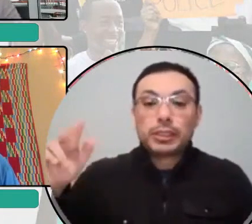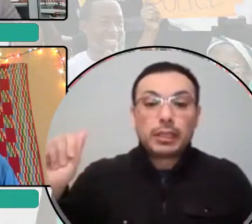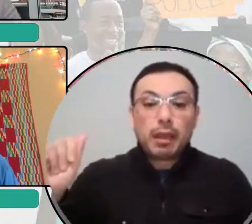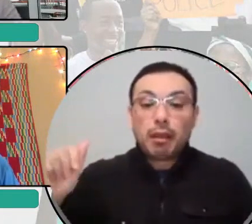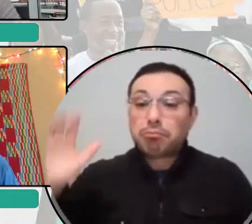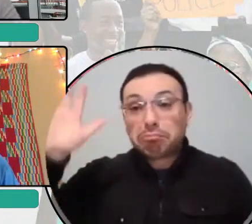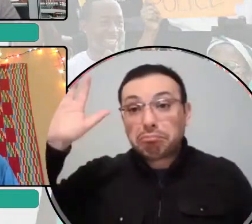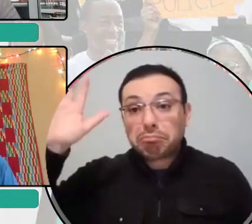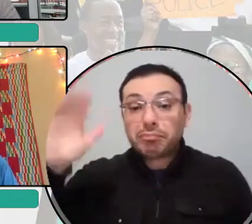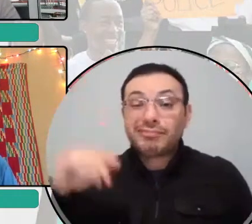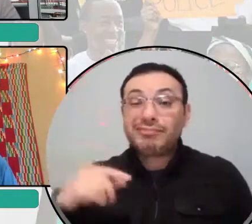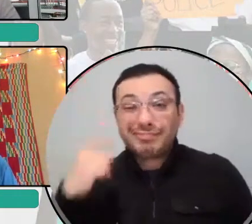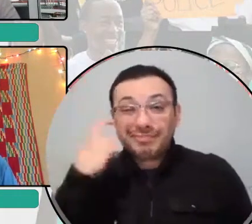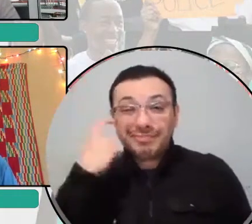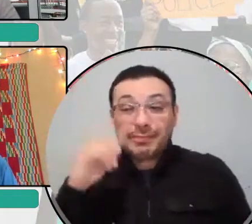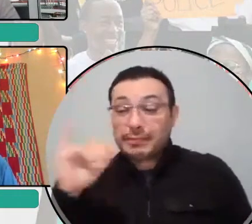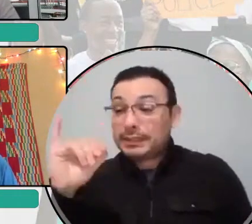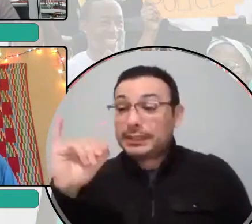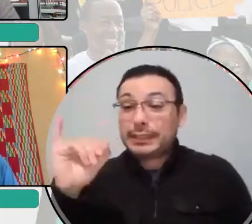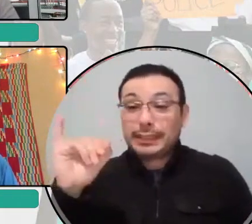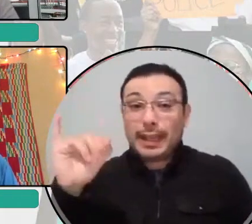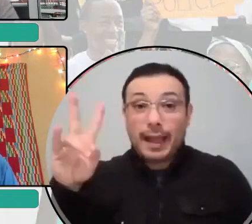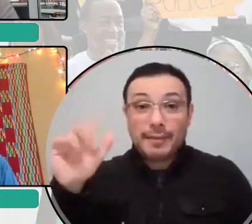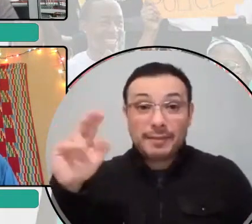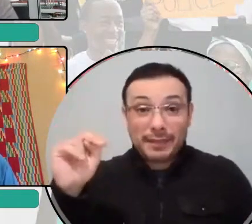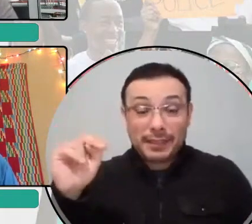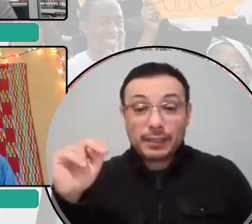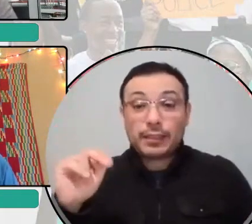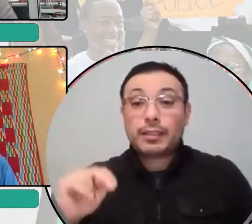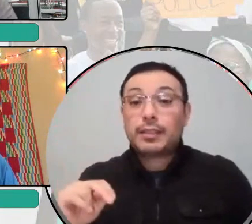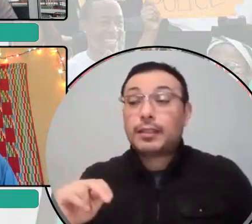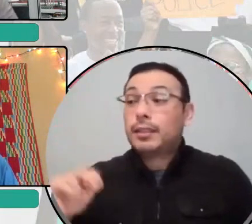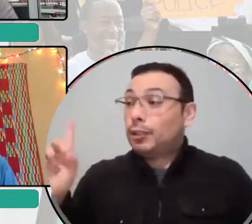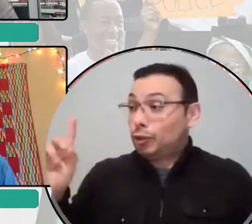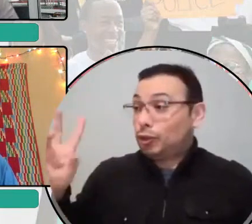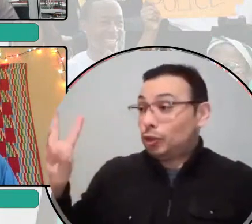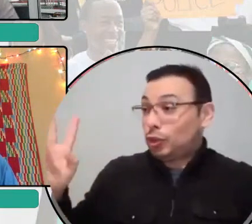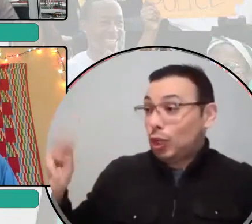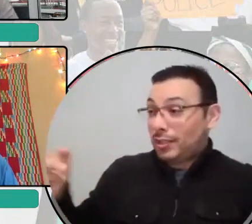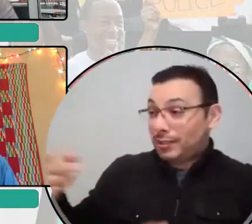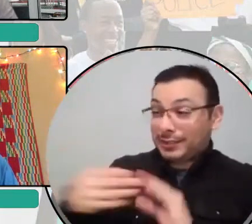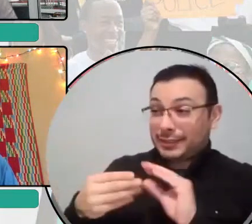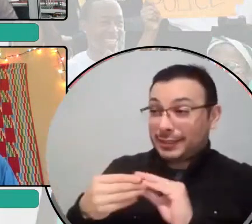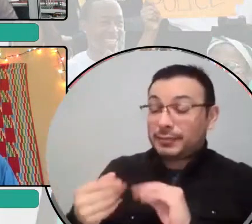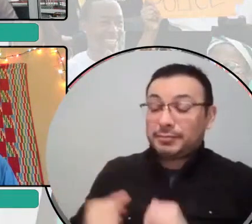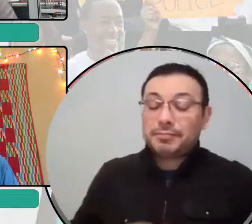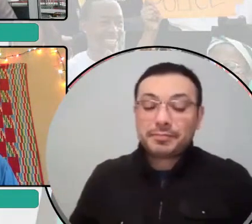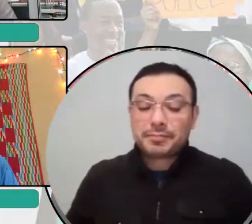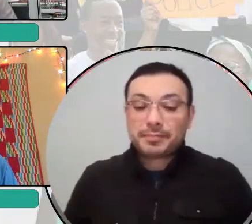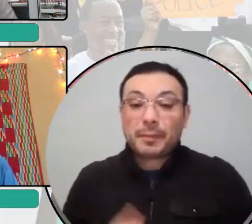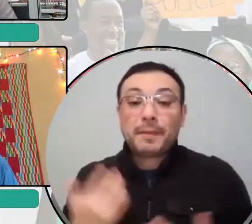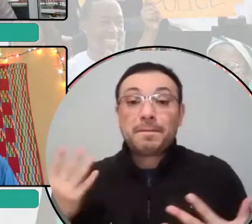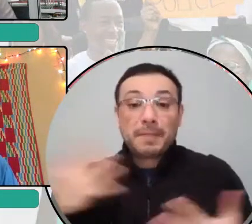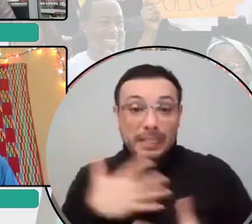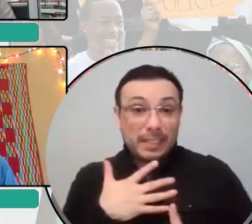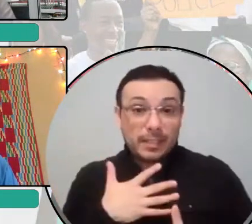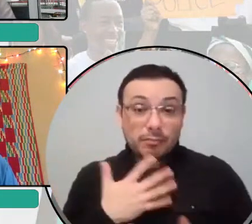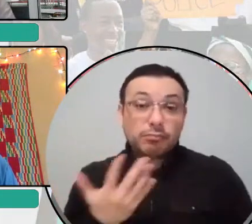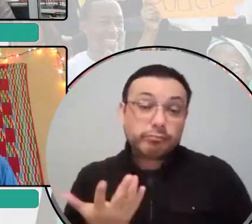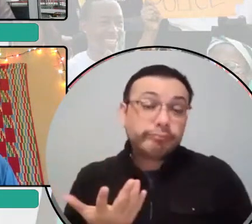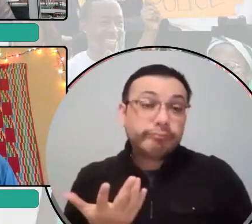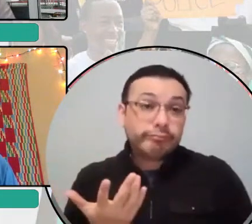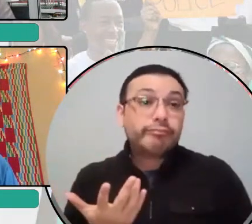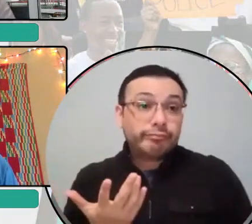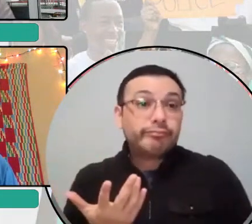and pick up on where Ivan left us and you left us, Dawn. Um, you know, we learned to fear, uh, and I live